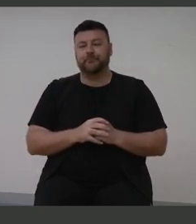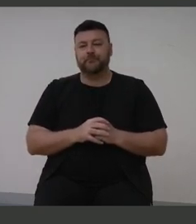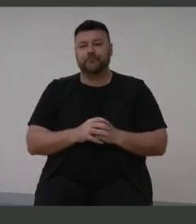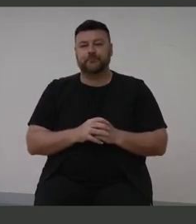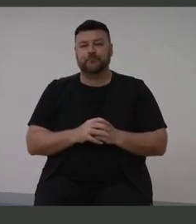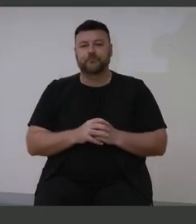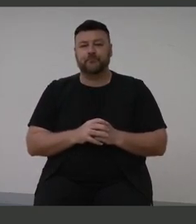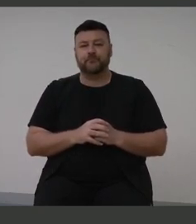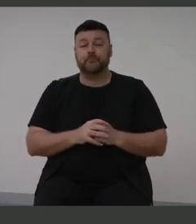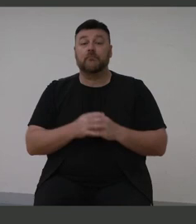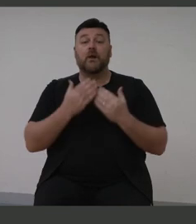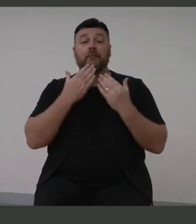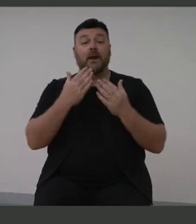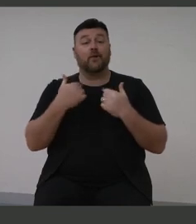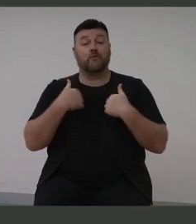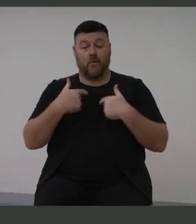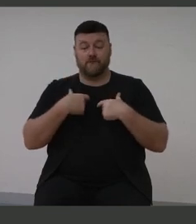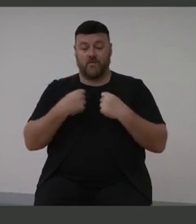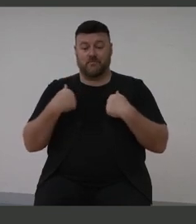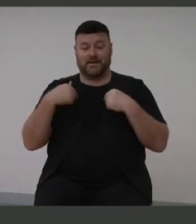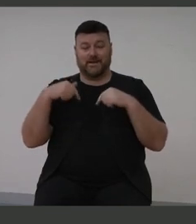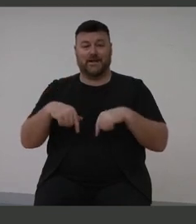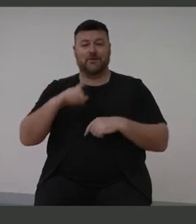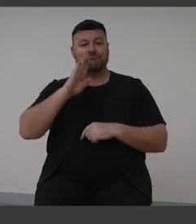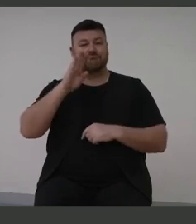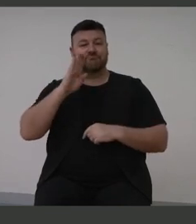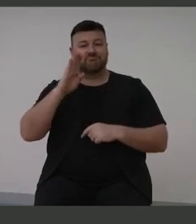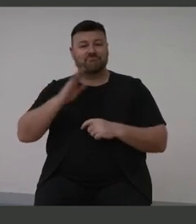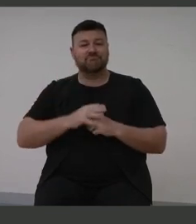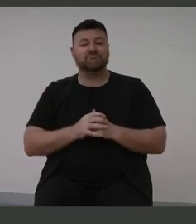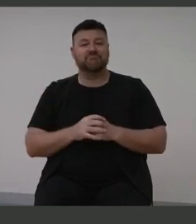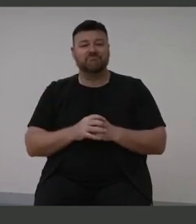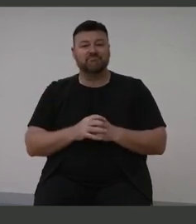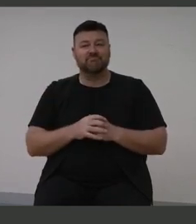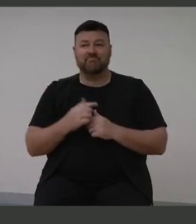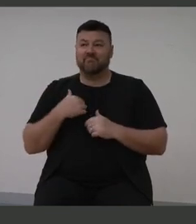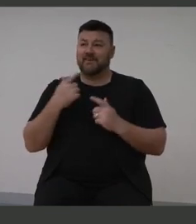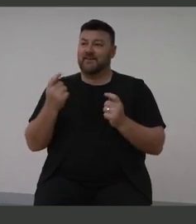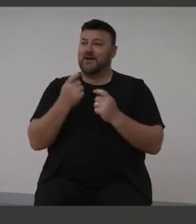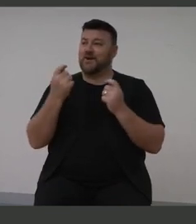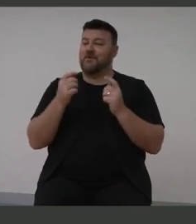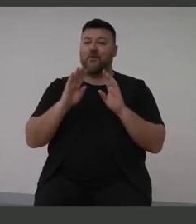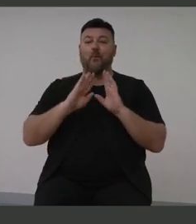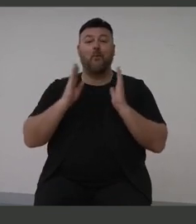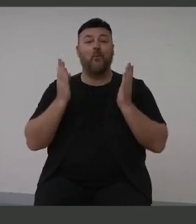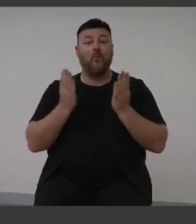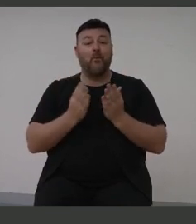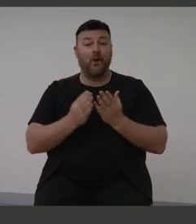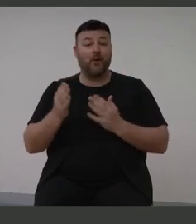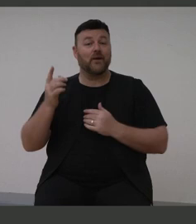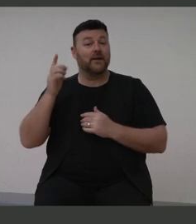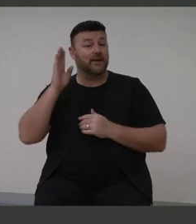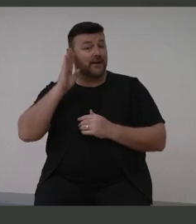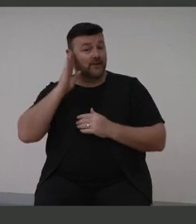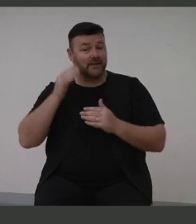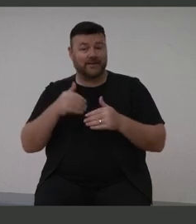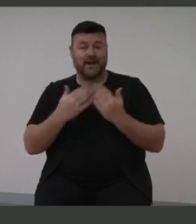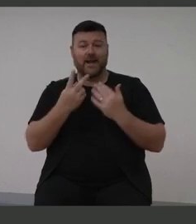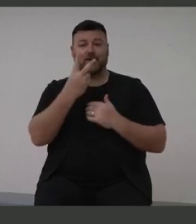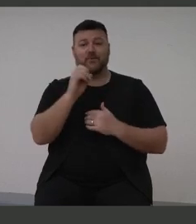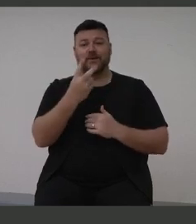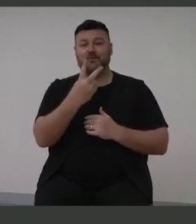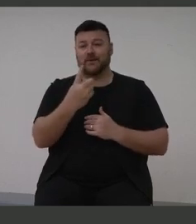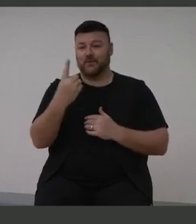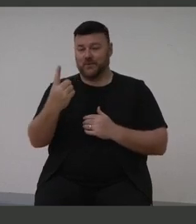Thank you for the invitation to say a few words today to celebrate World Hearing Day 2021, and also